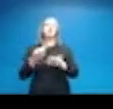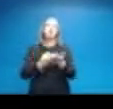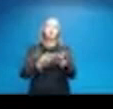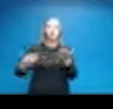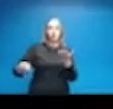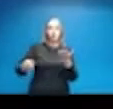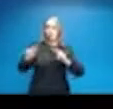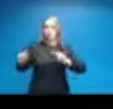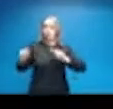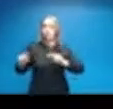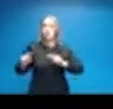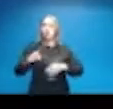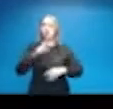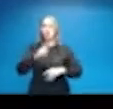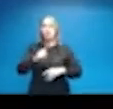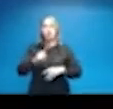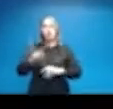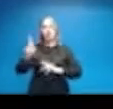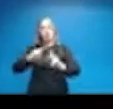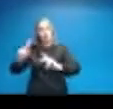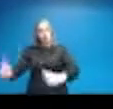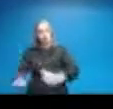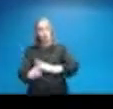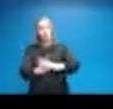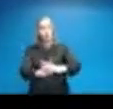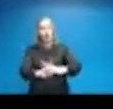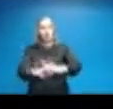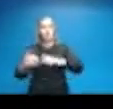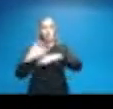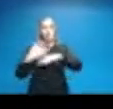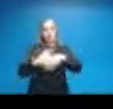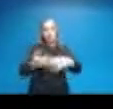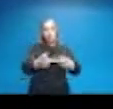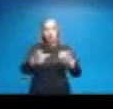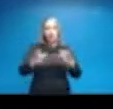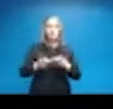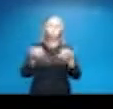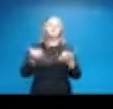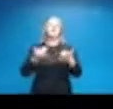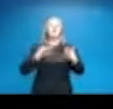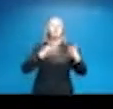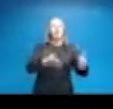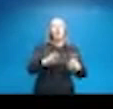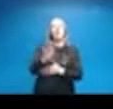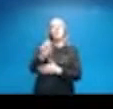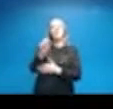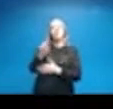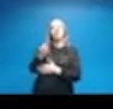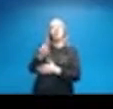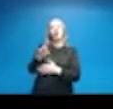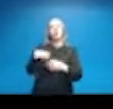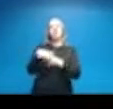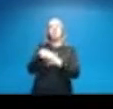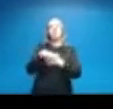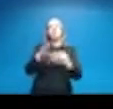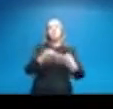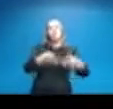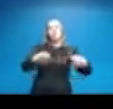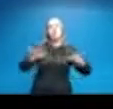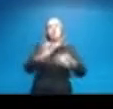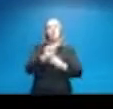being met for personnel that are showing up. And for the roads, Bexar County Public Works has currently made preparations